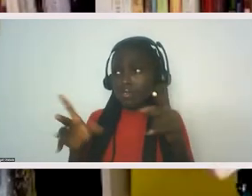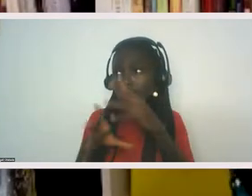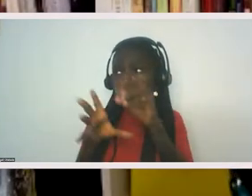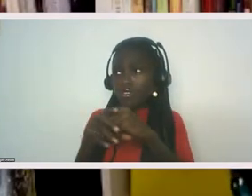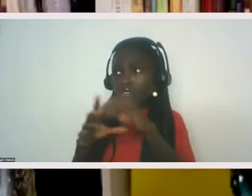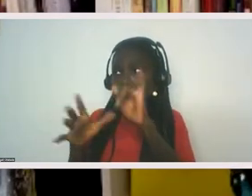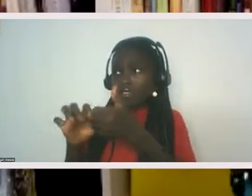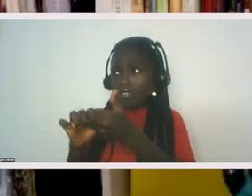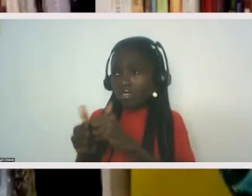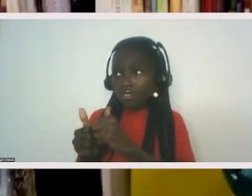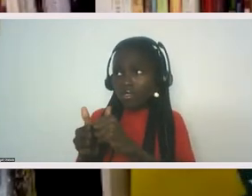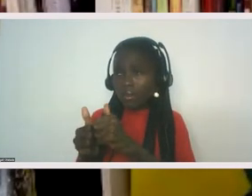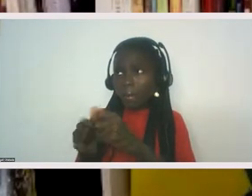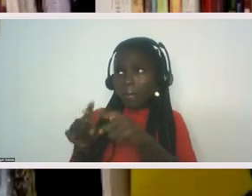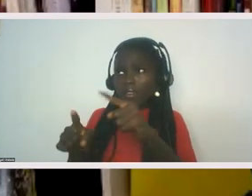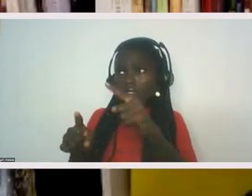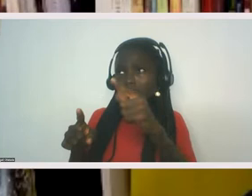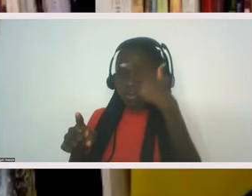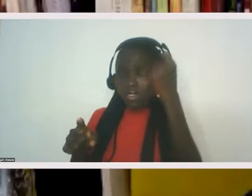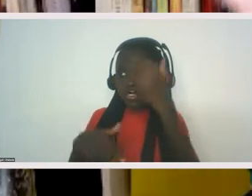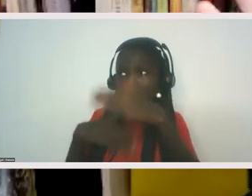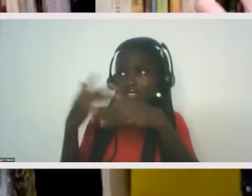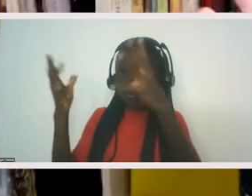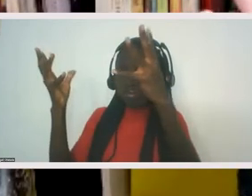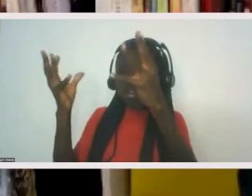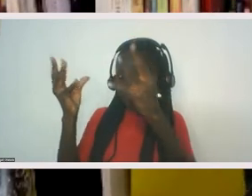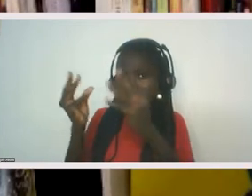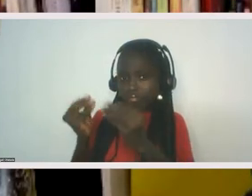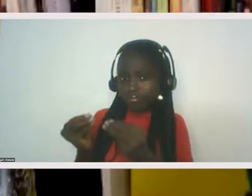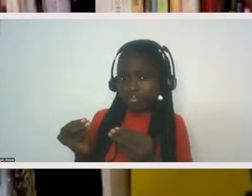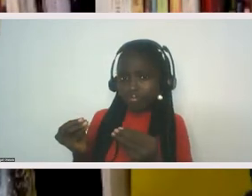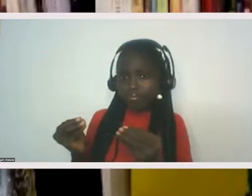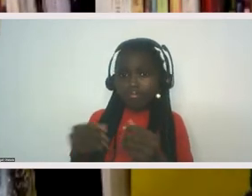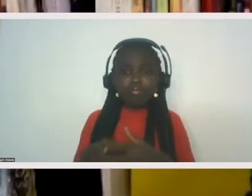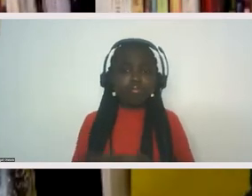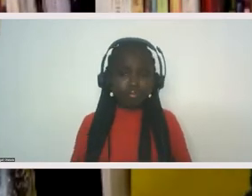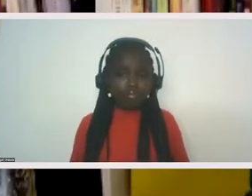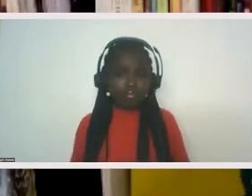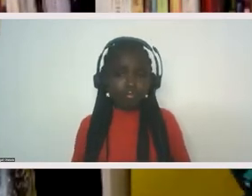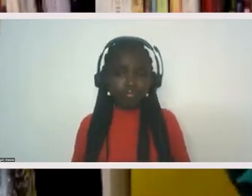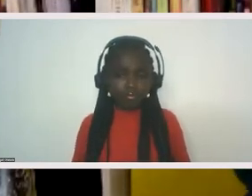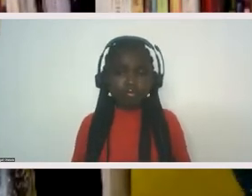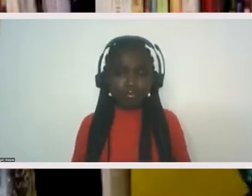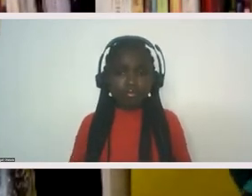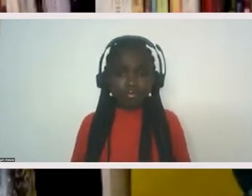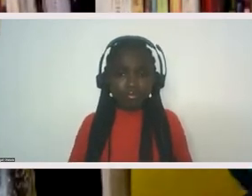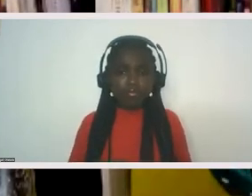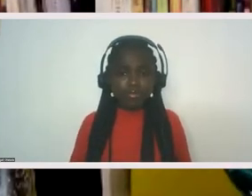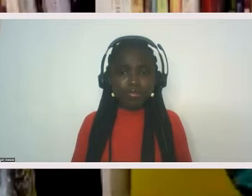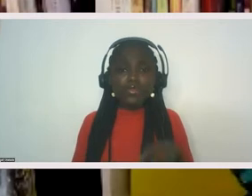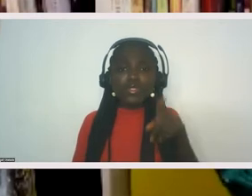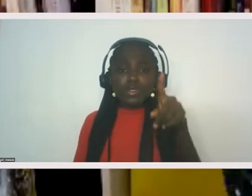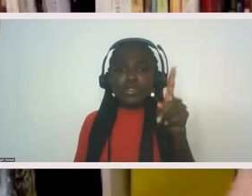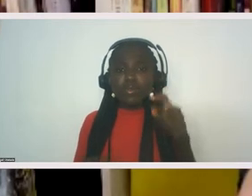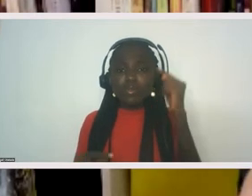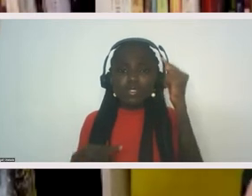deflates your most heroic appearance of a, being a change agent, because you have to toil with